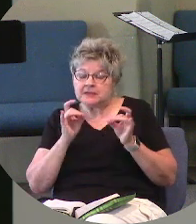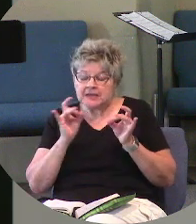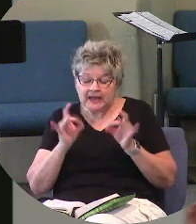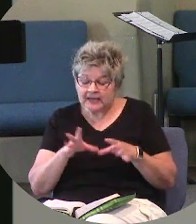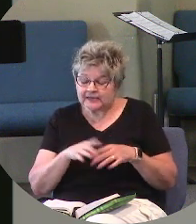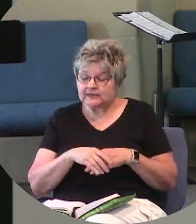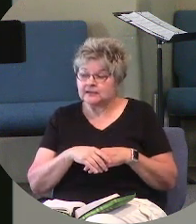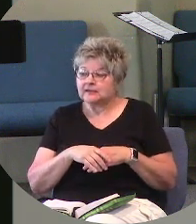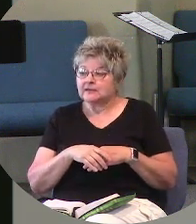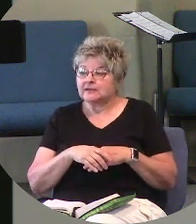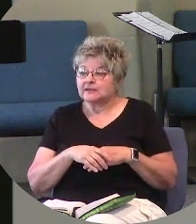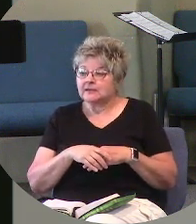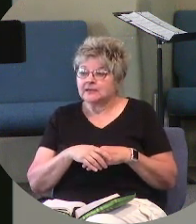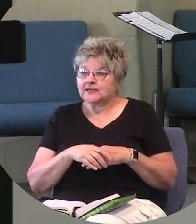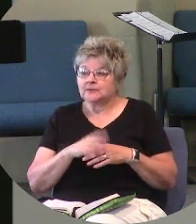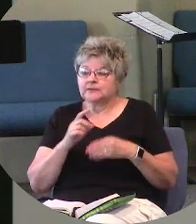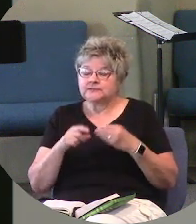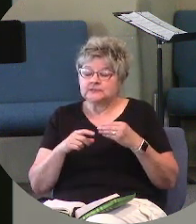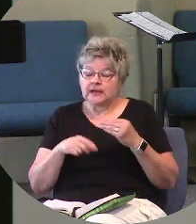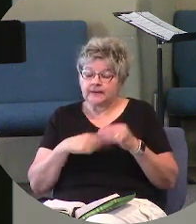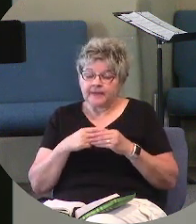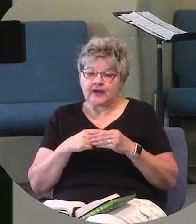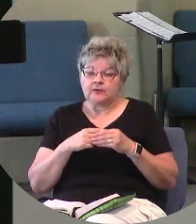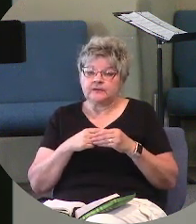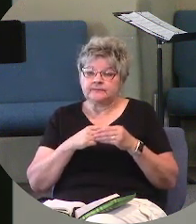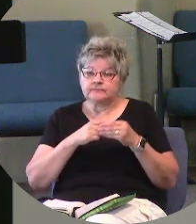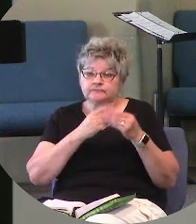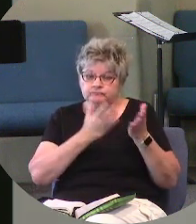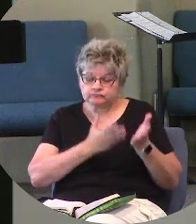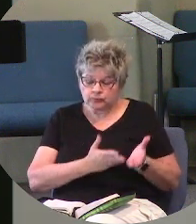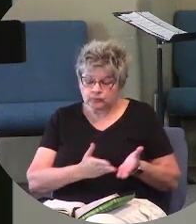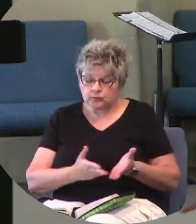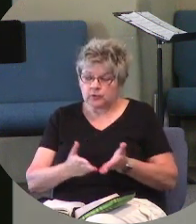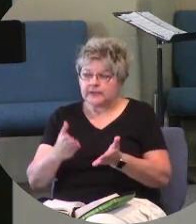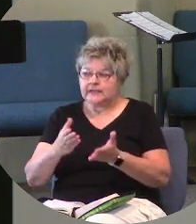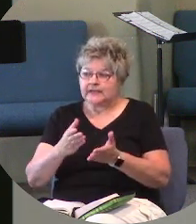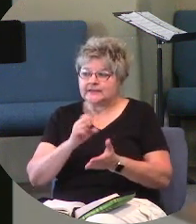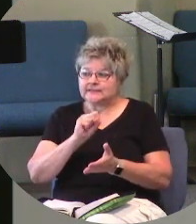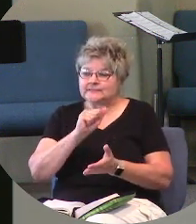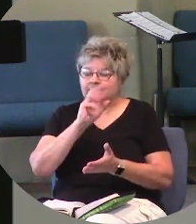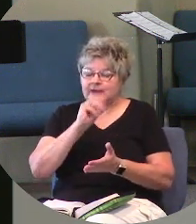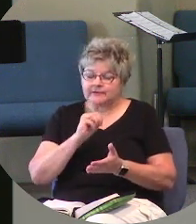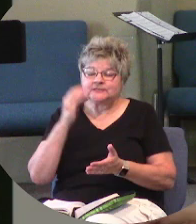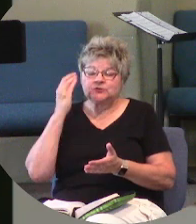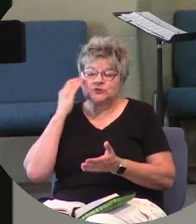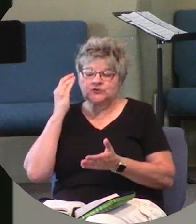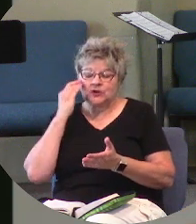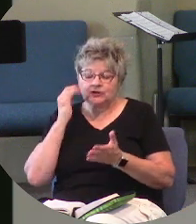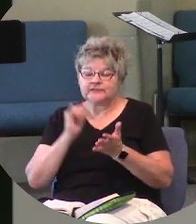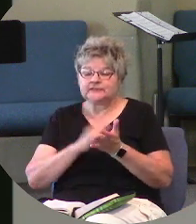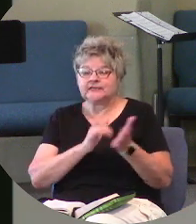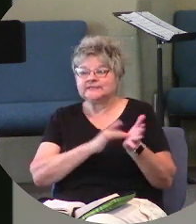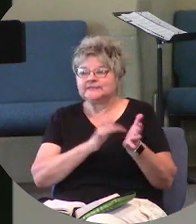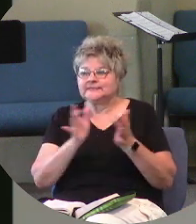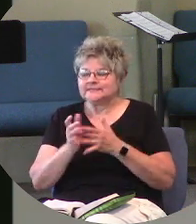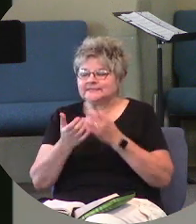It was about ushering the Samaritans into the knowledge that Jesus saves